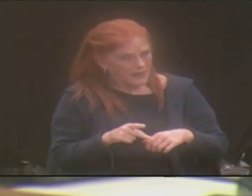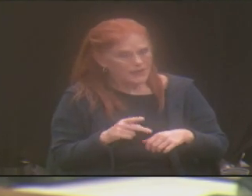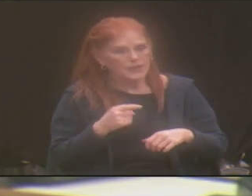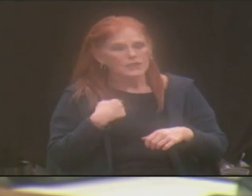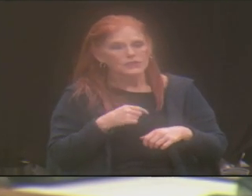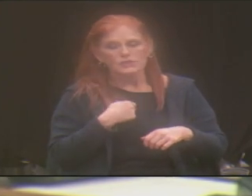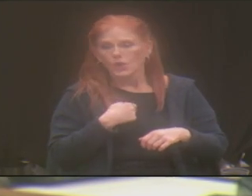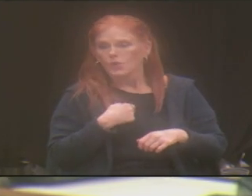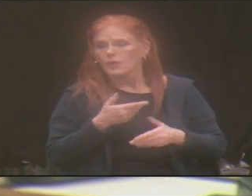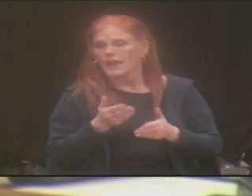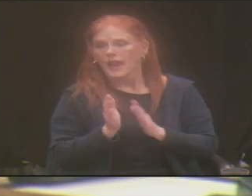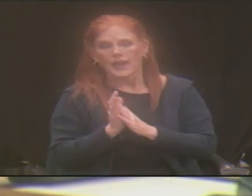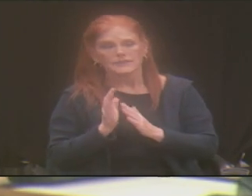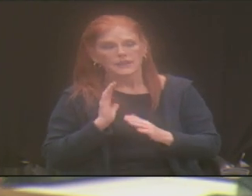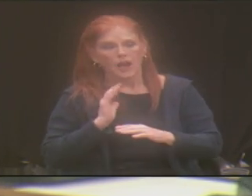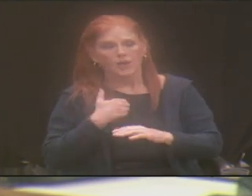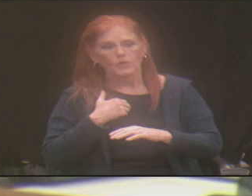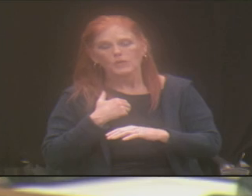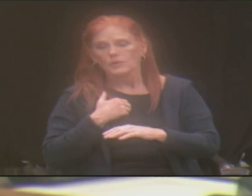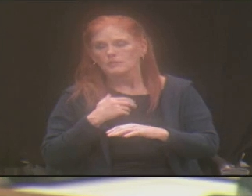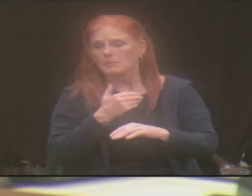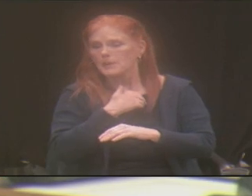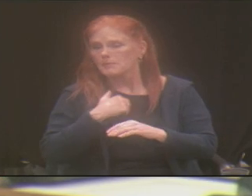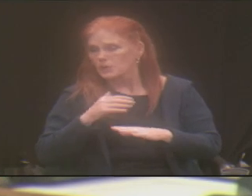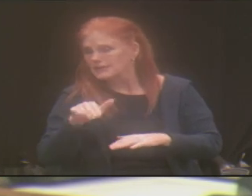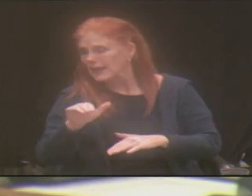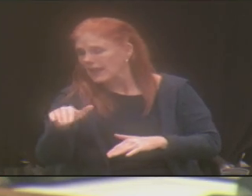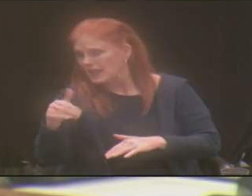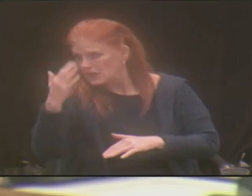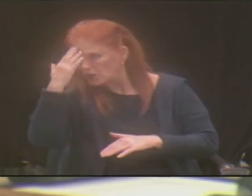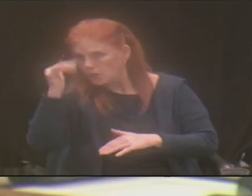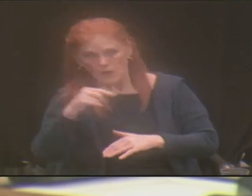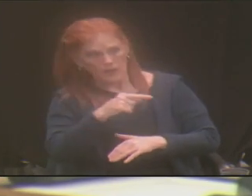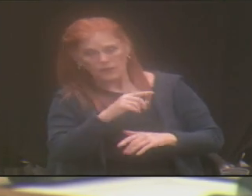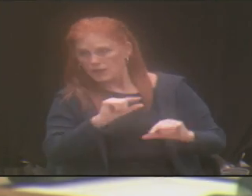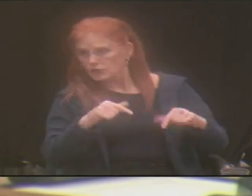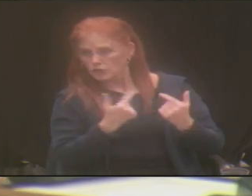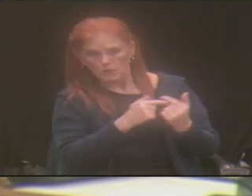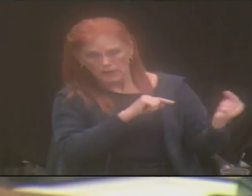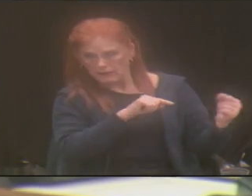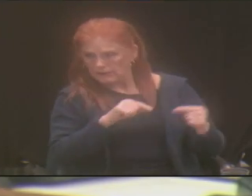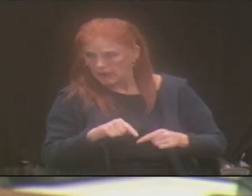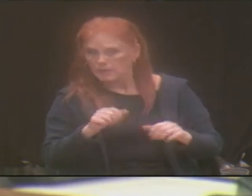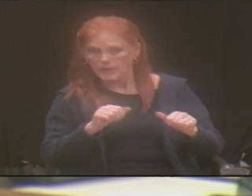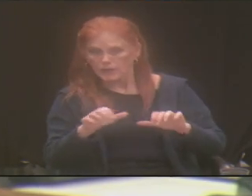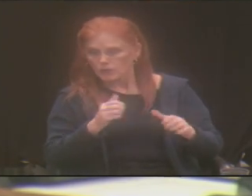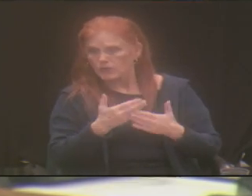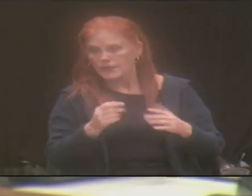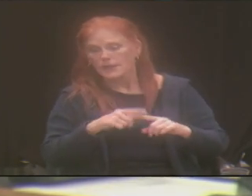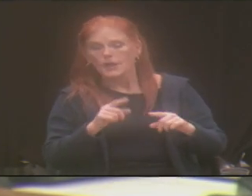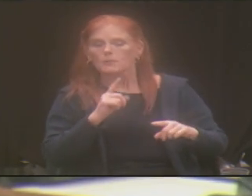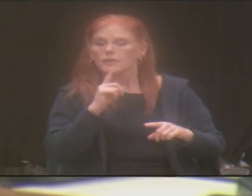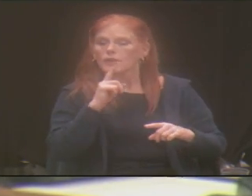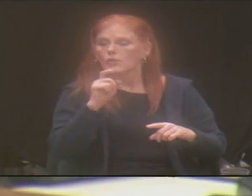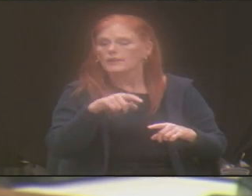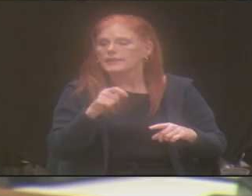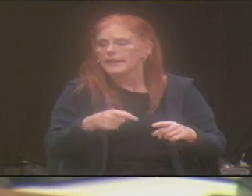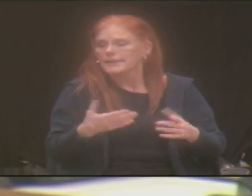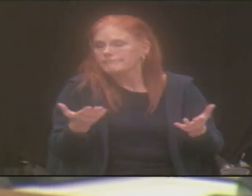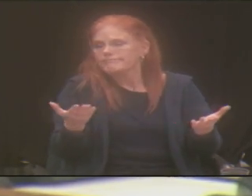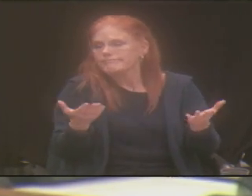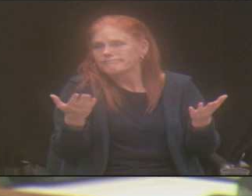put out a plea to our congregation and we say, you know what? This group can come in and they can do things but they really need